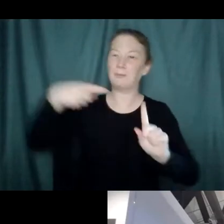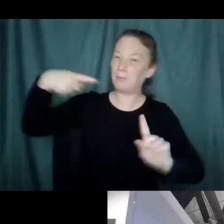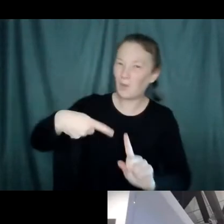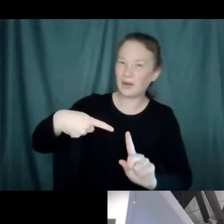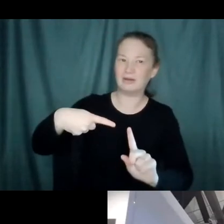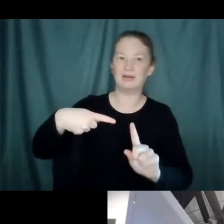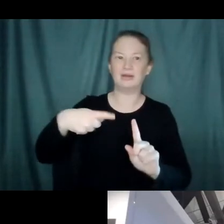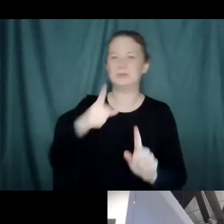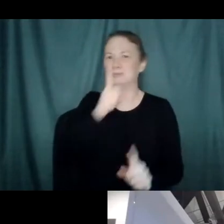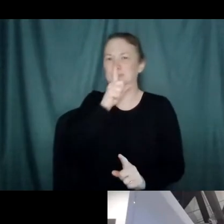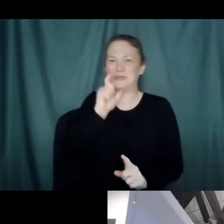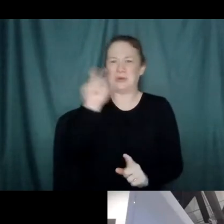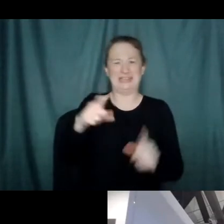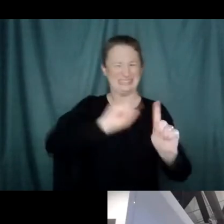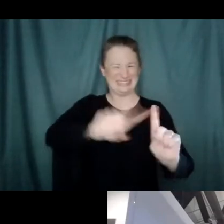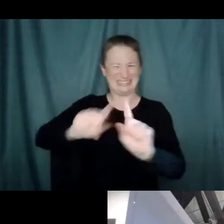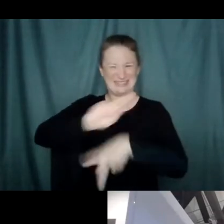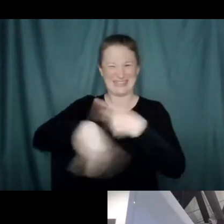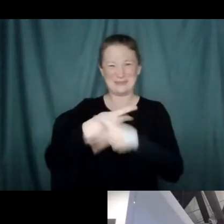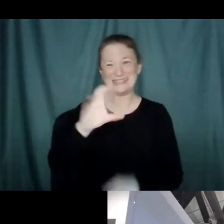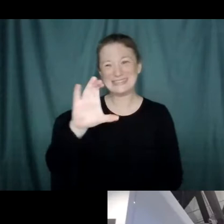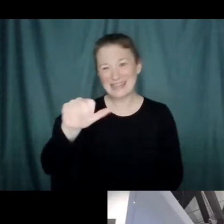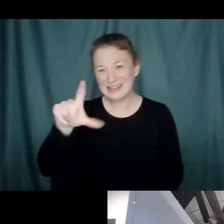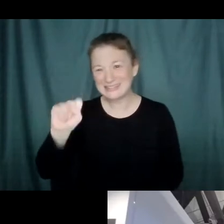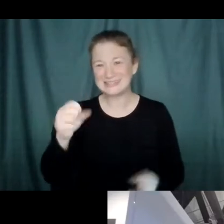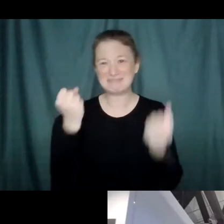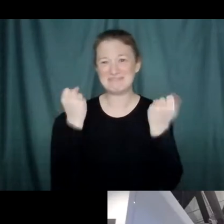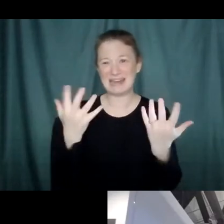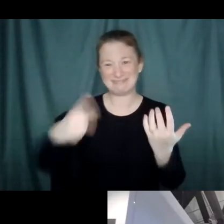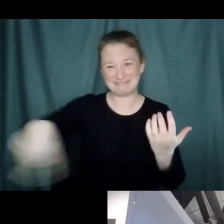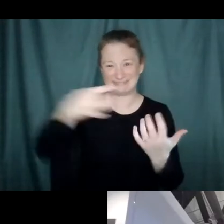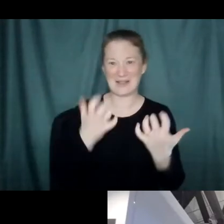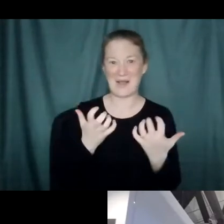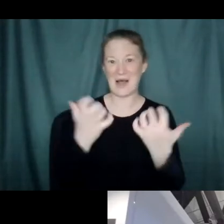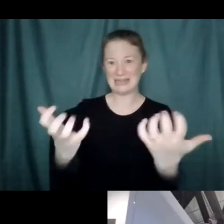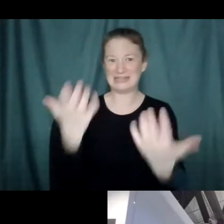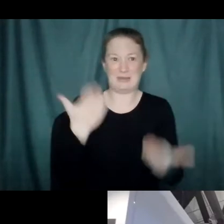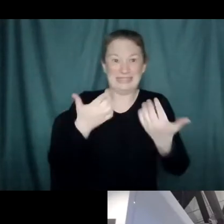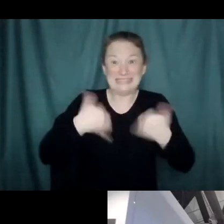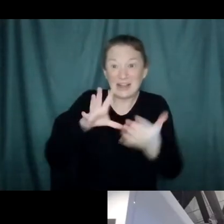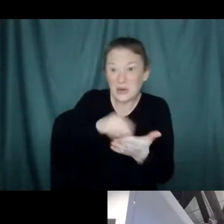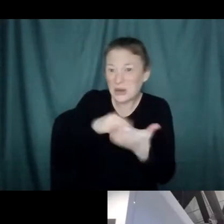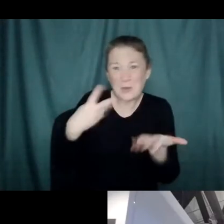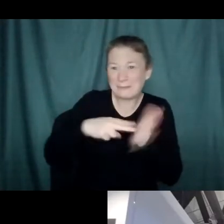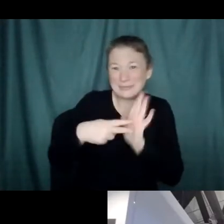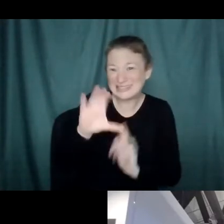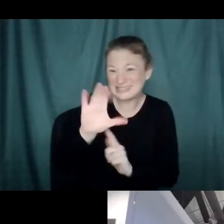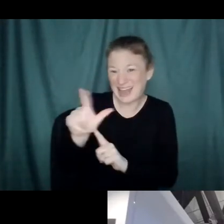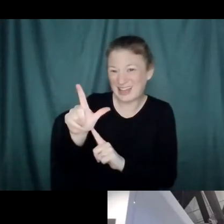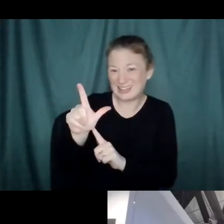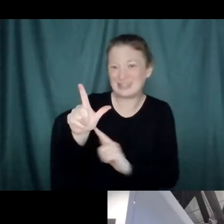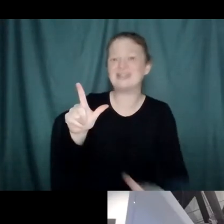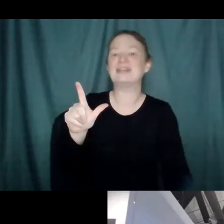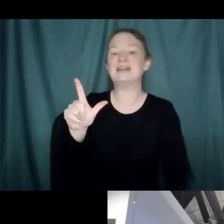about the different types of cells because I think a lot of our audience may still be learning what a cell is. But